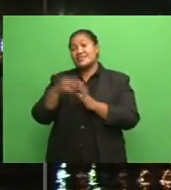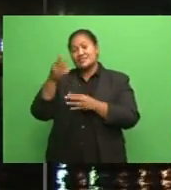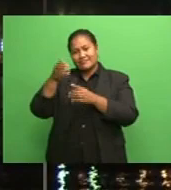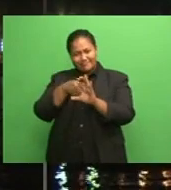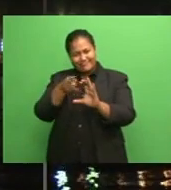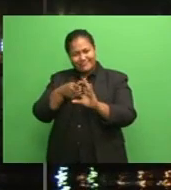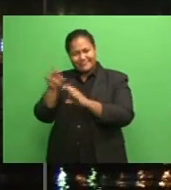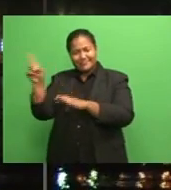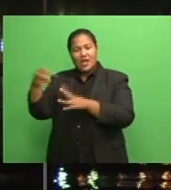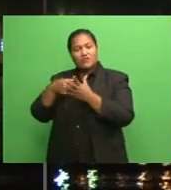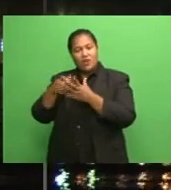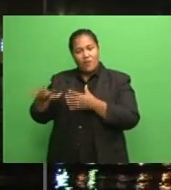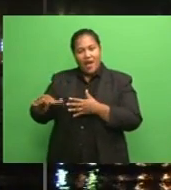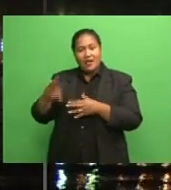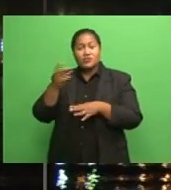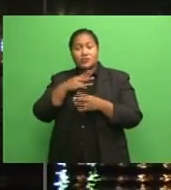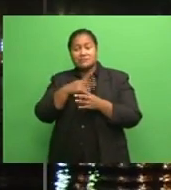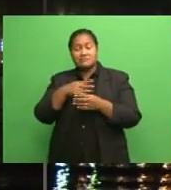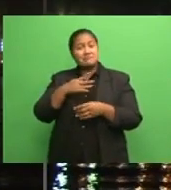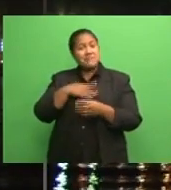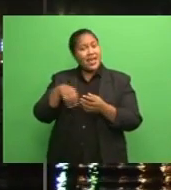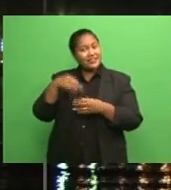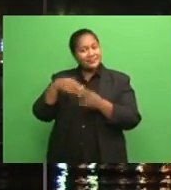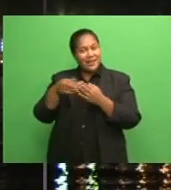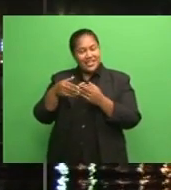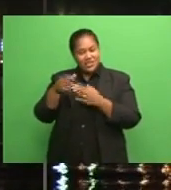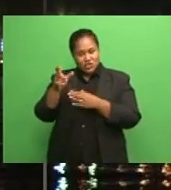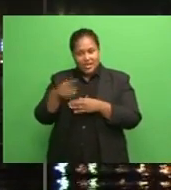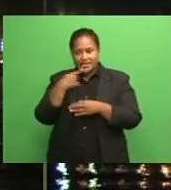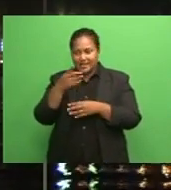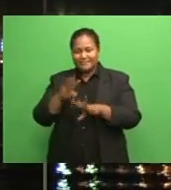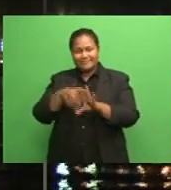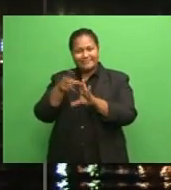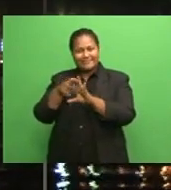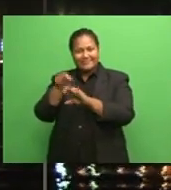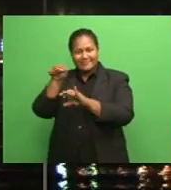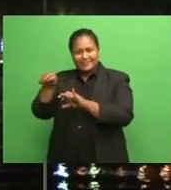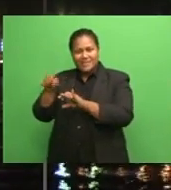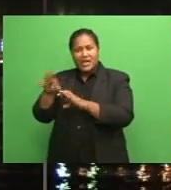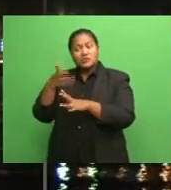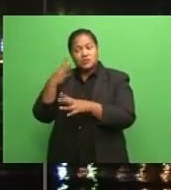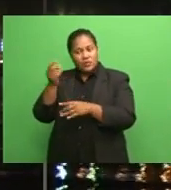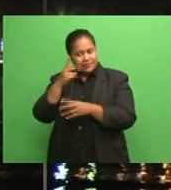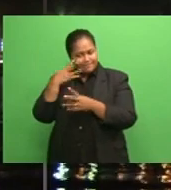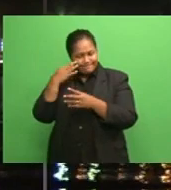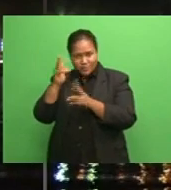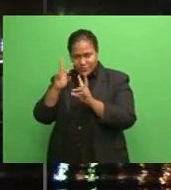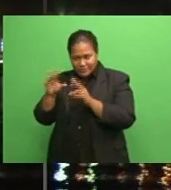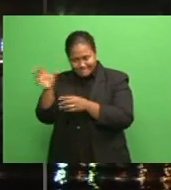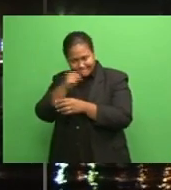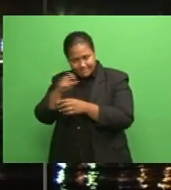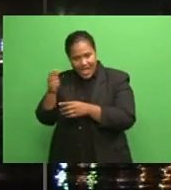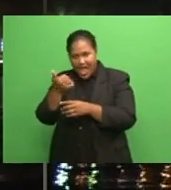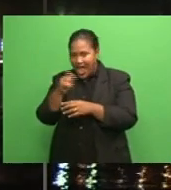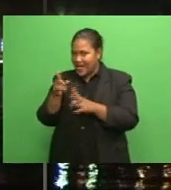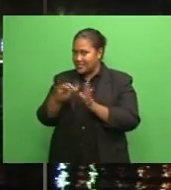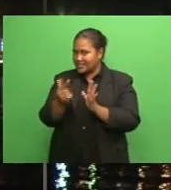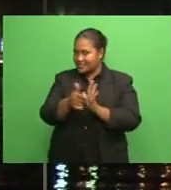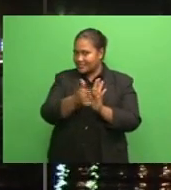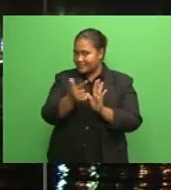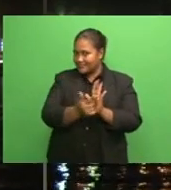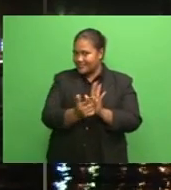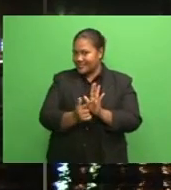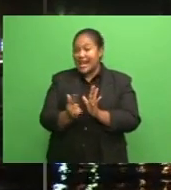General Manager Patrick Veo says the cameras have been positioned to capture any suspicious or illegal activity on the premises.